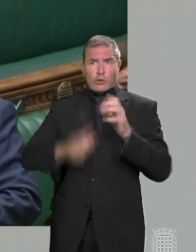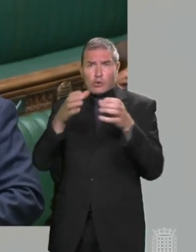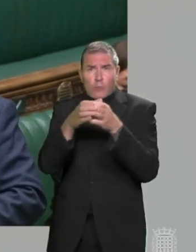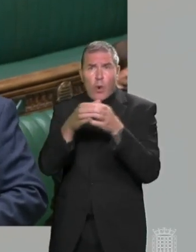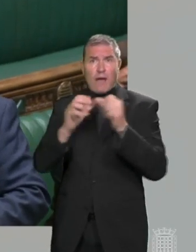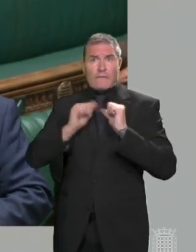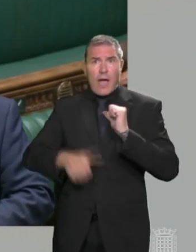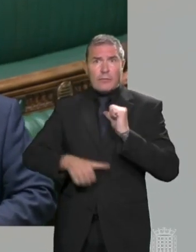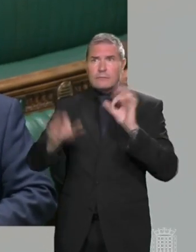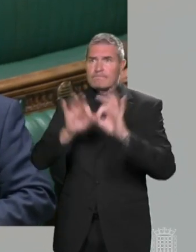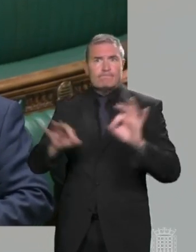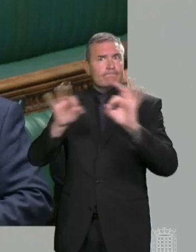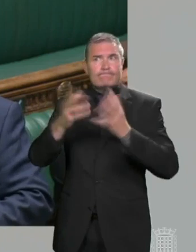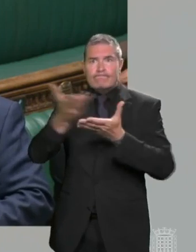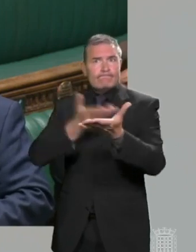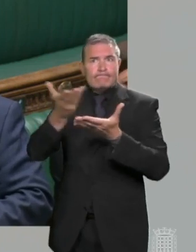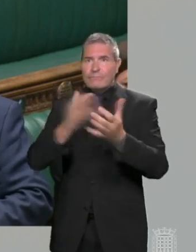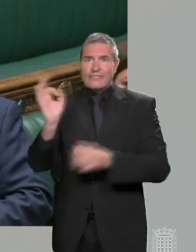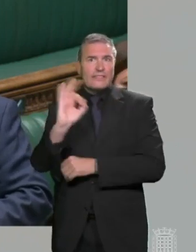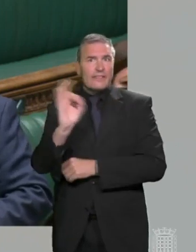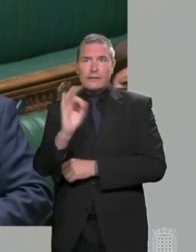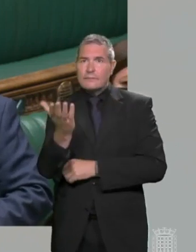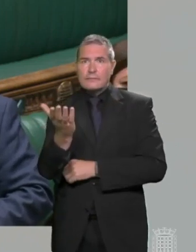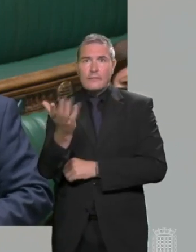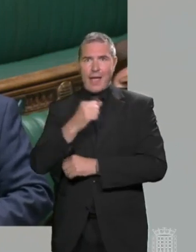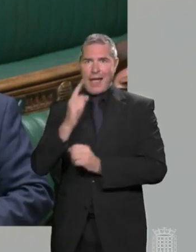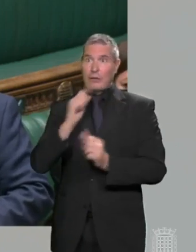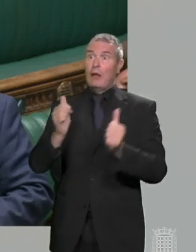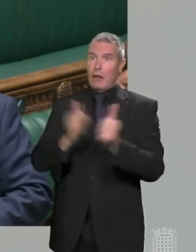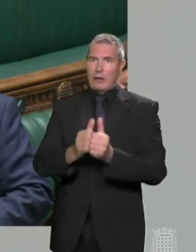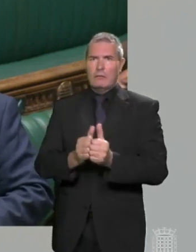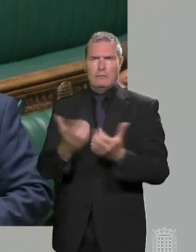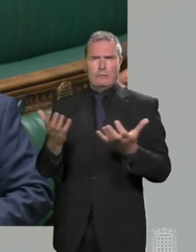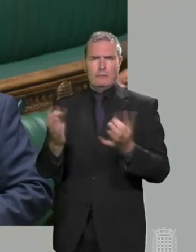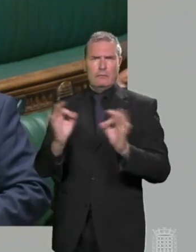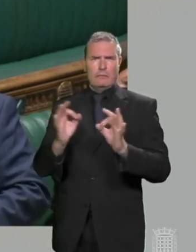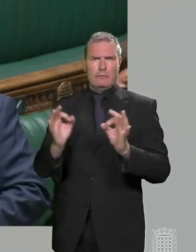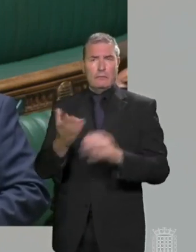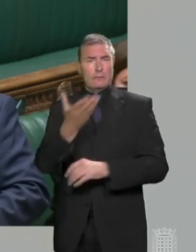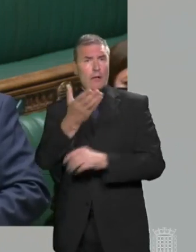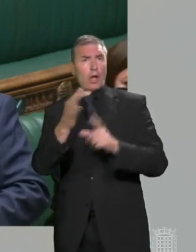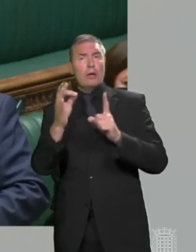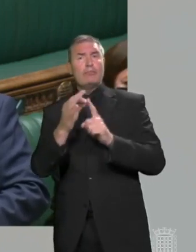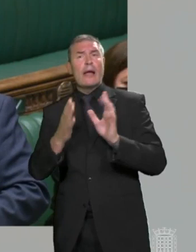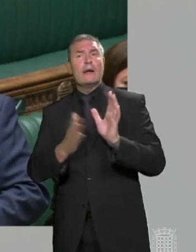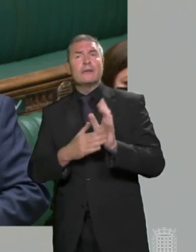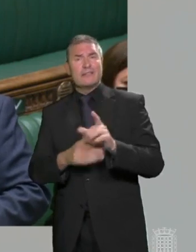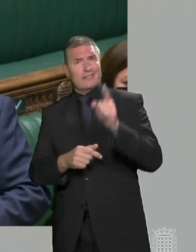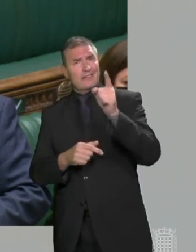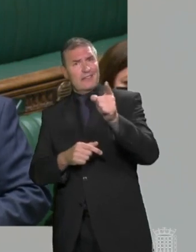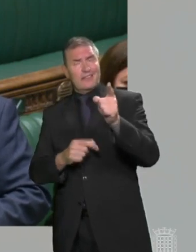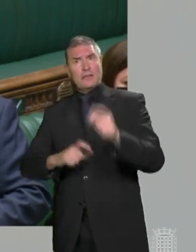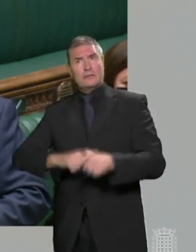There's been no consultation, and there's been no consent. So if the Prime Minister is really